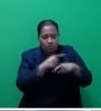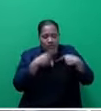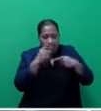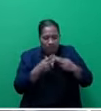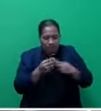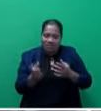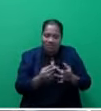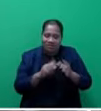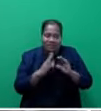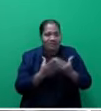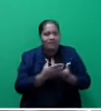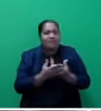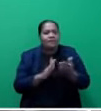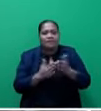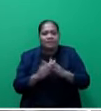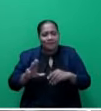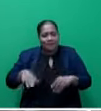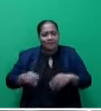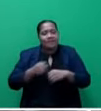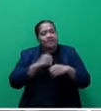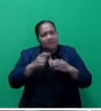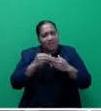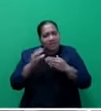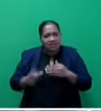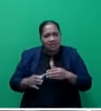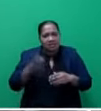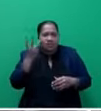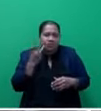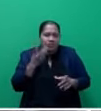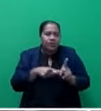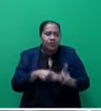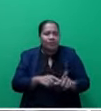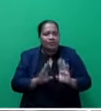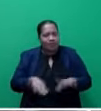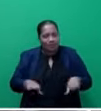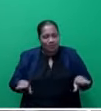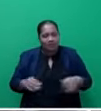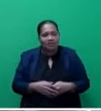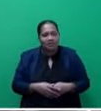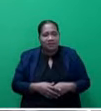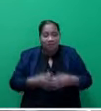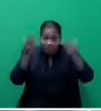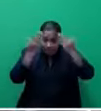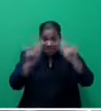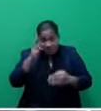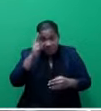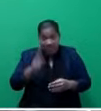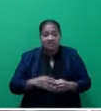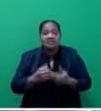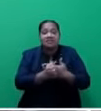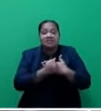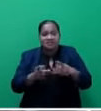community members, our leaders, other women, youths and children. Mr Speaker, sir, the safe